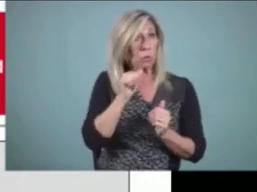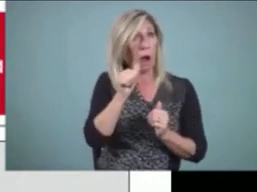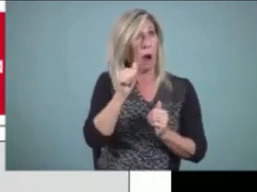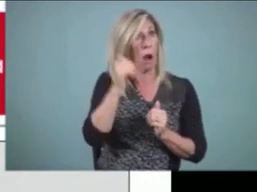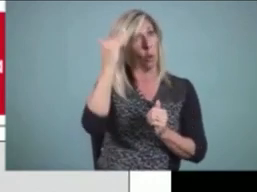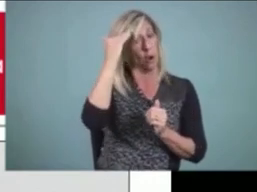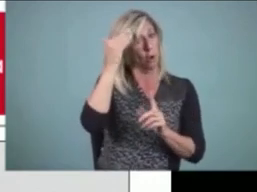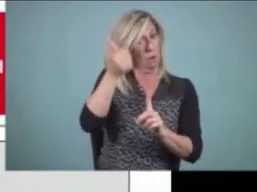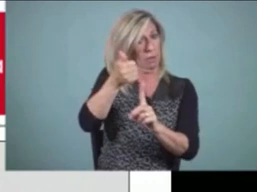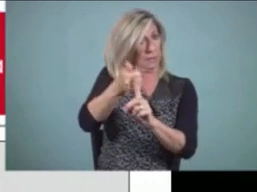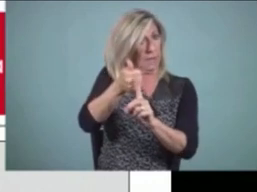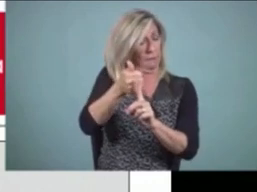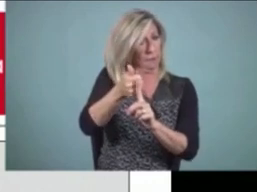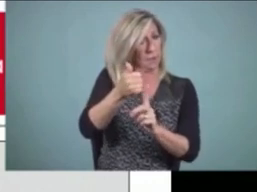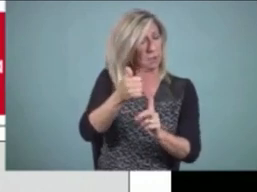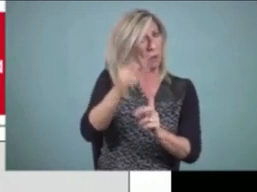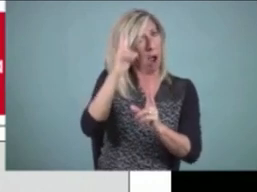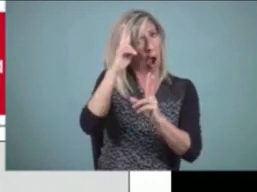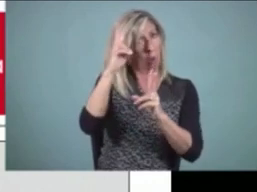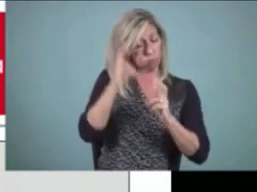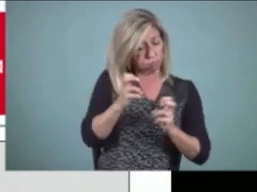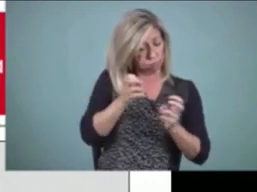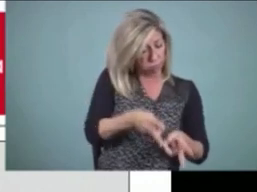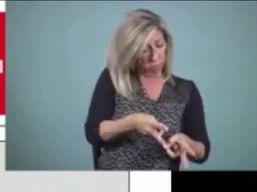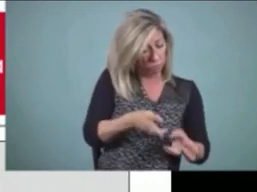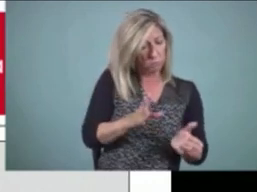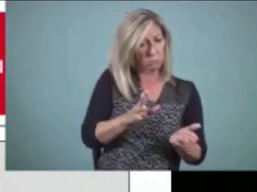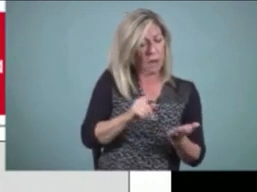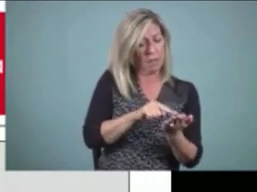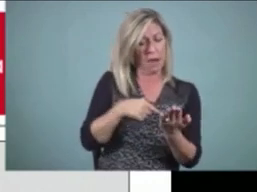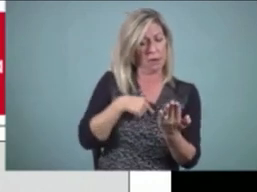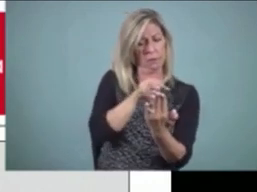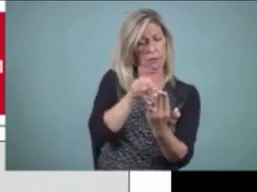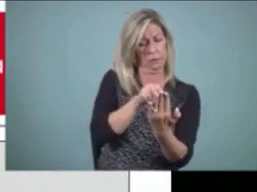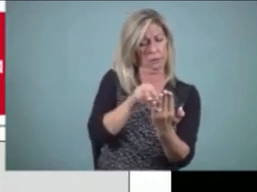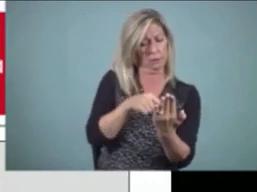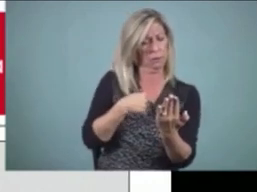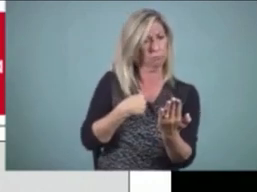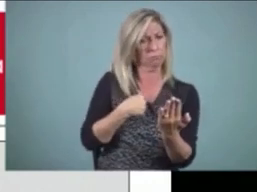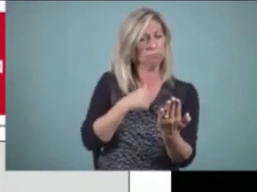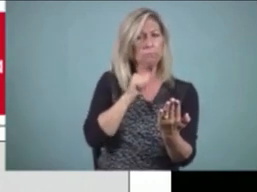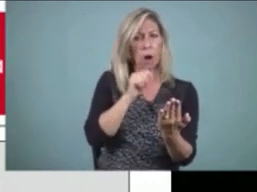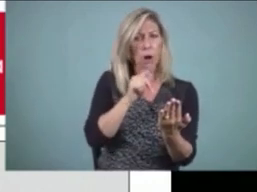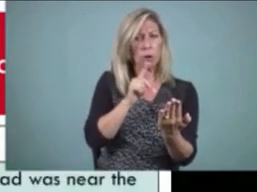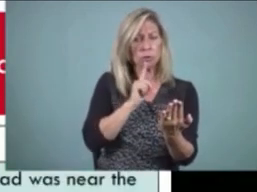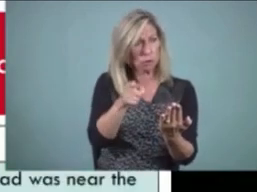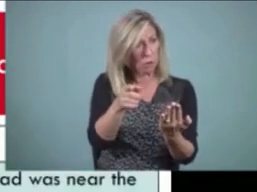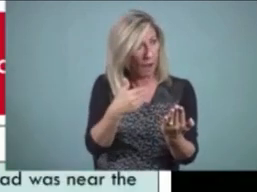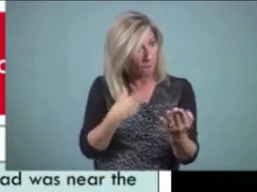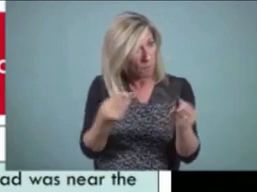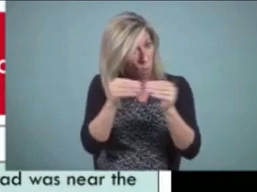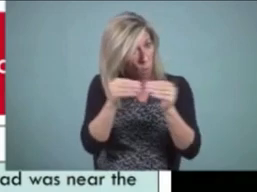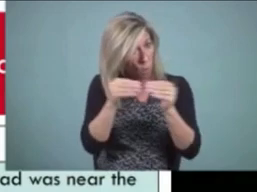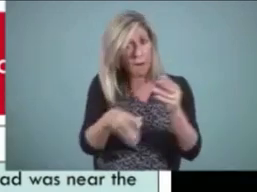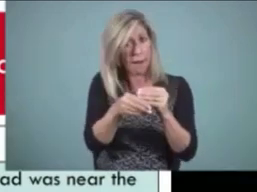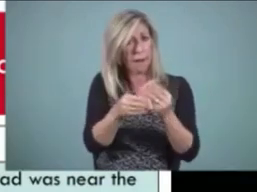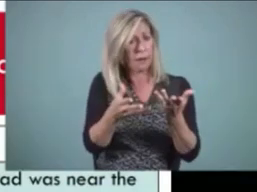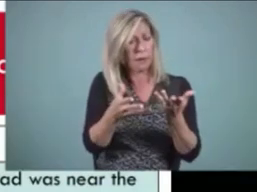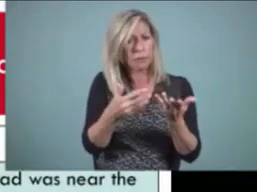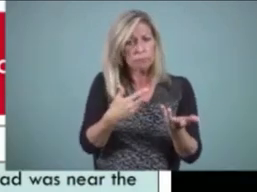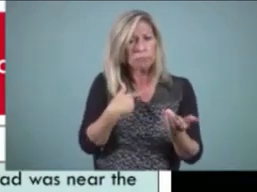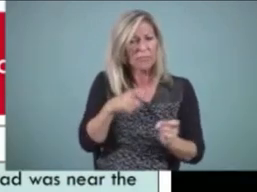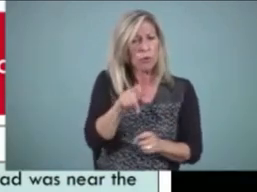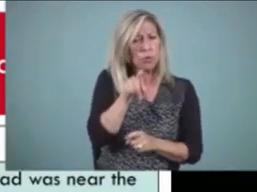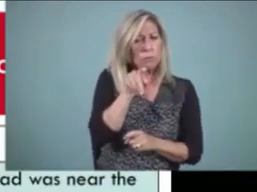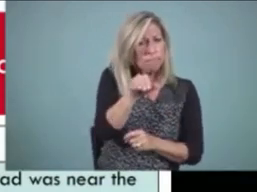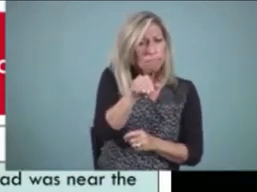reader of your writing doesn't know that you want to say it. So if you look at the next slide, you will see, when we had her next conference, you